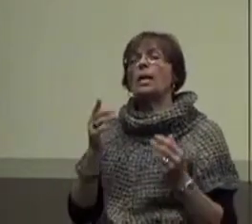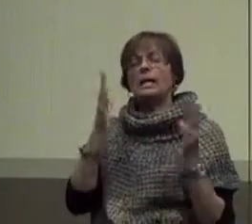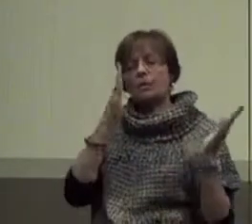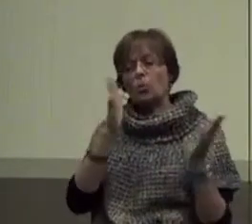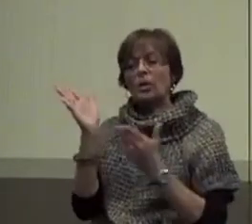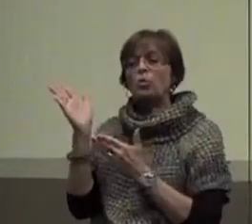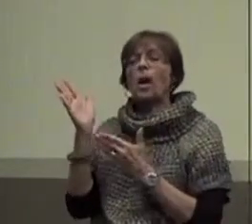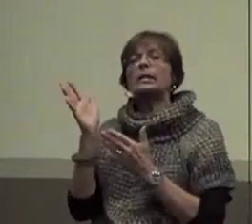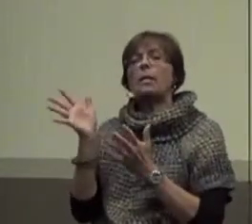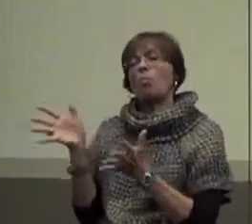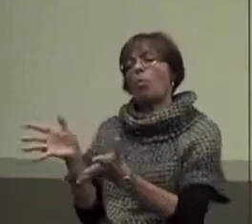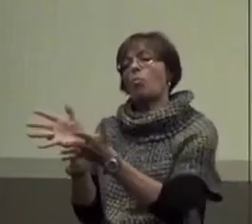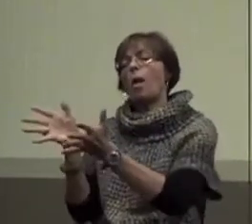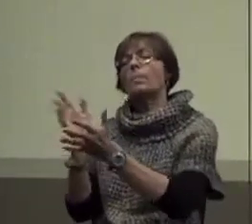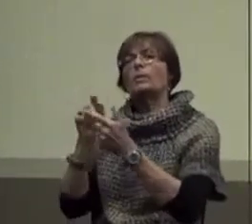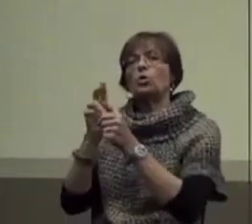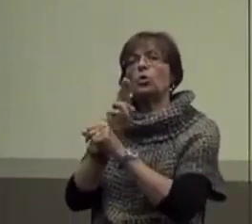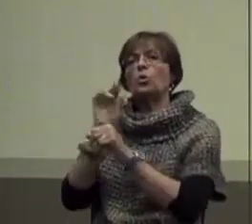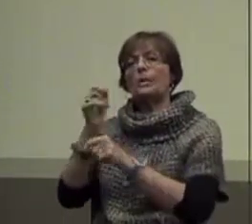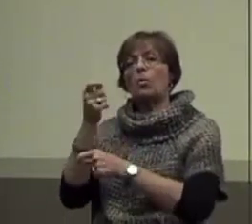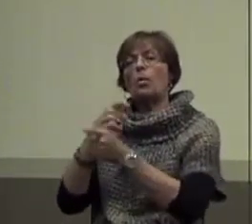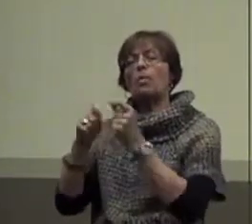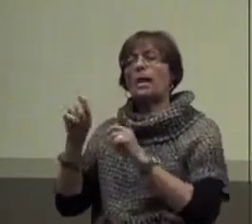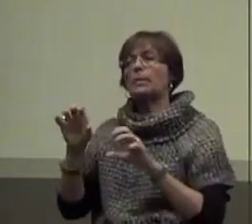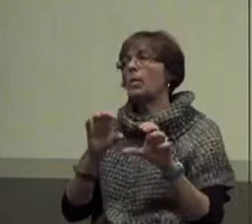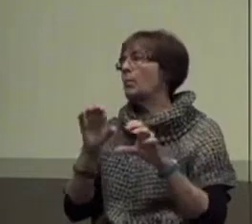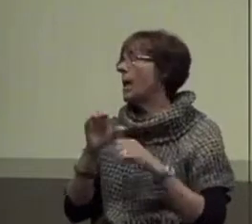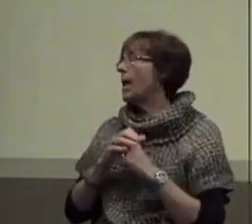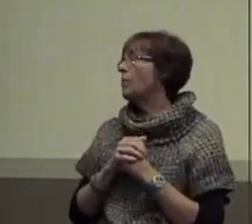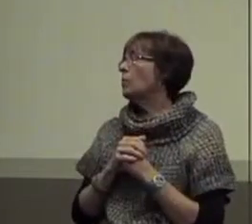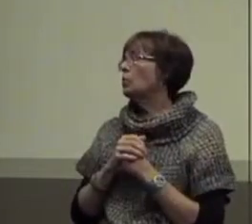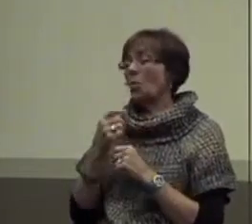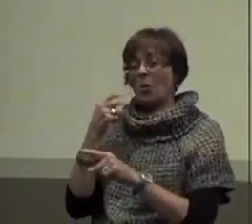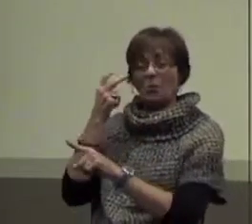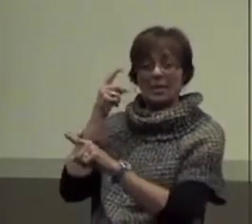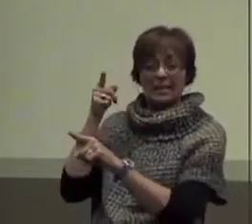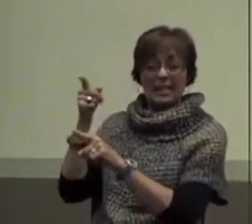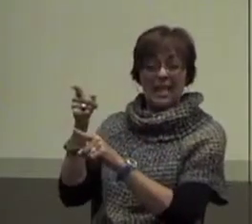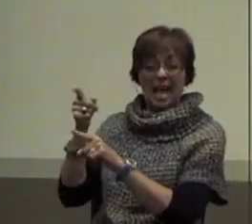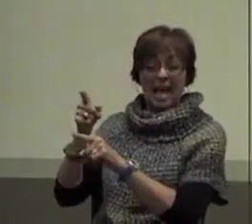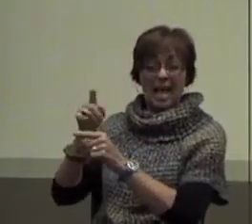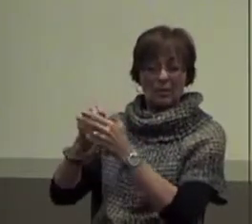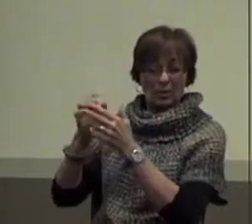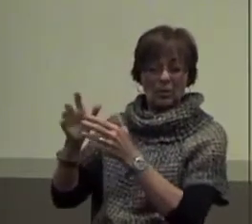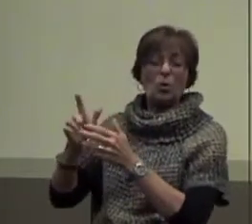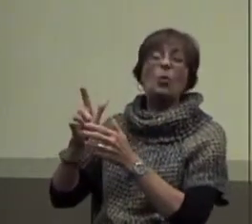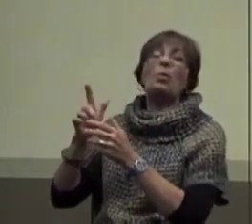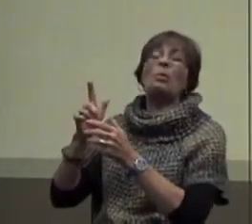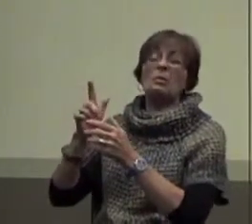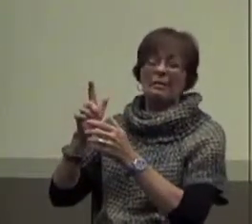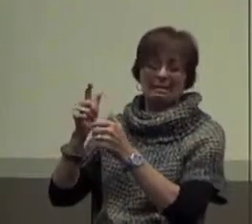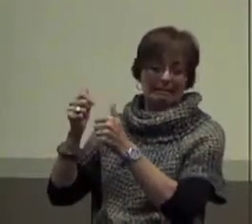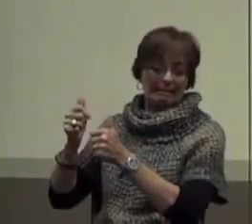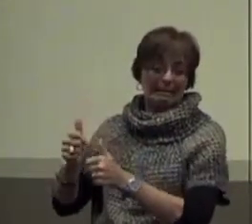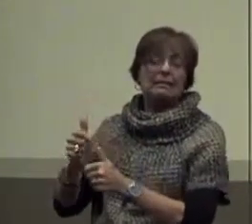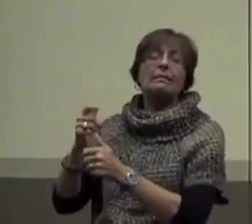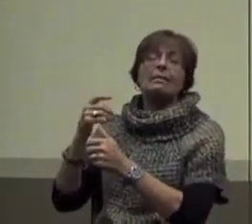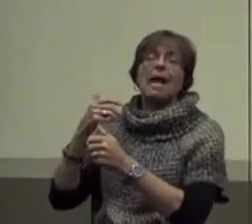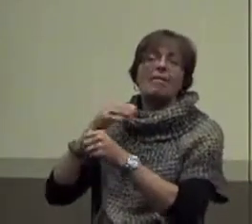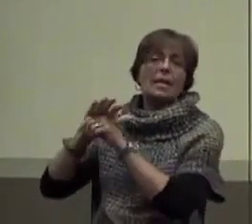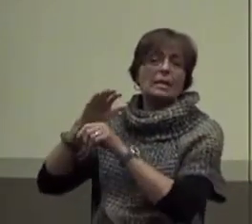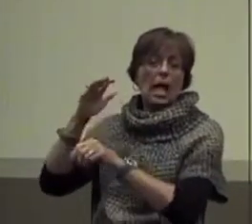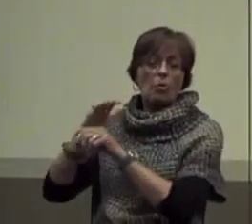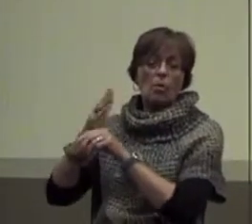redirect them or prompt them to use that replacement behavior. So, if we see that student getting ready to have that tantrum and getting ready to throw that